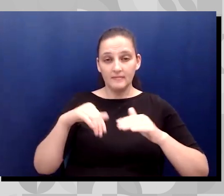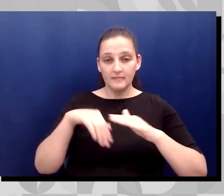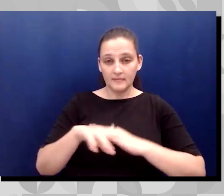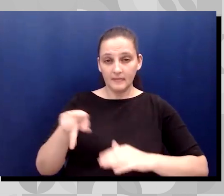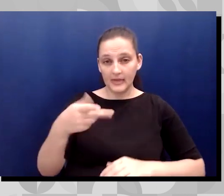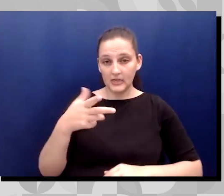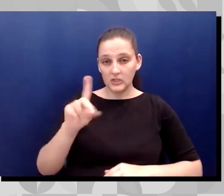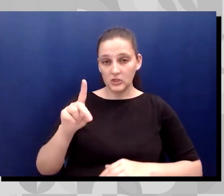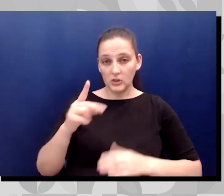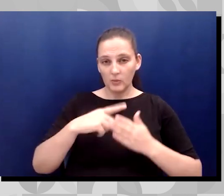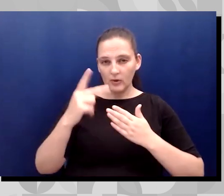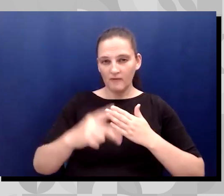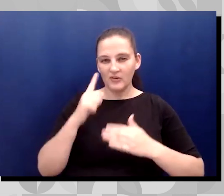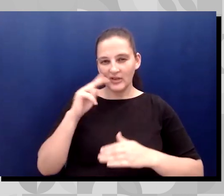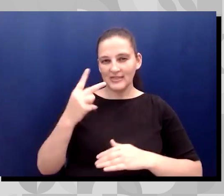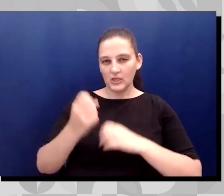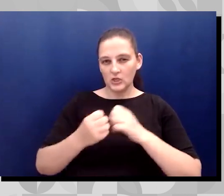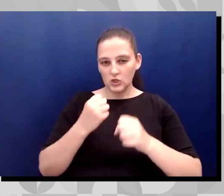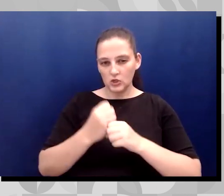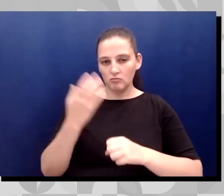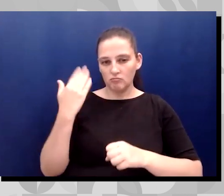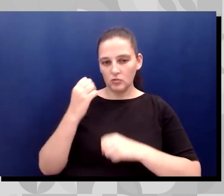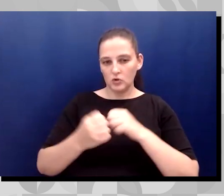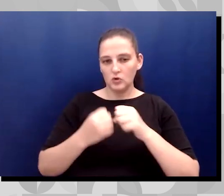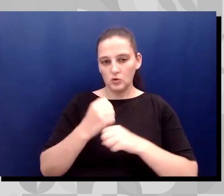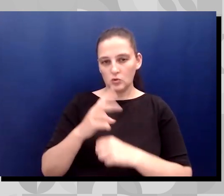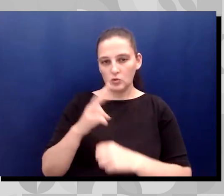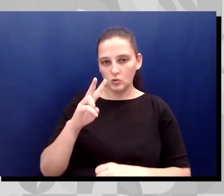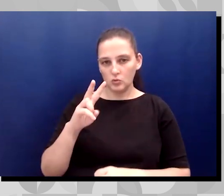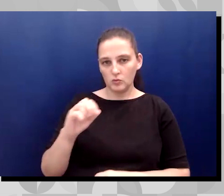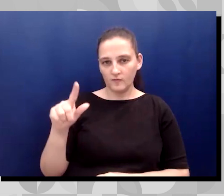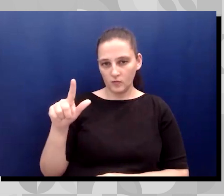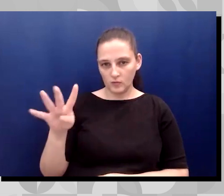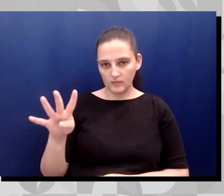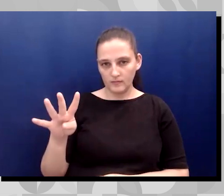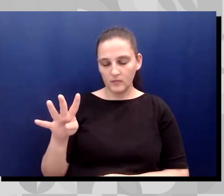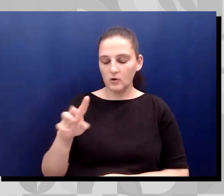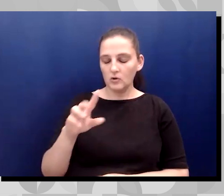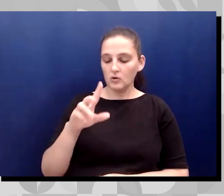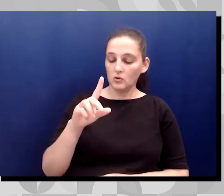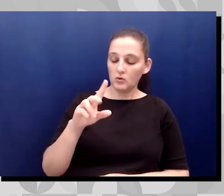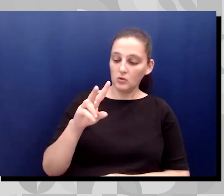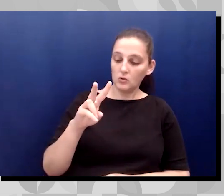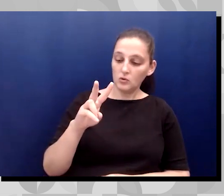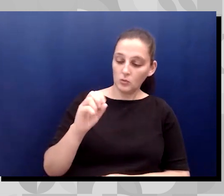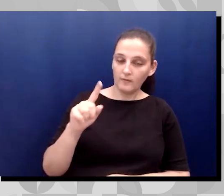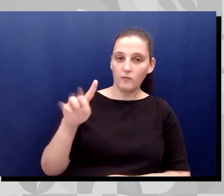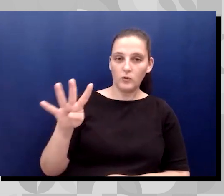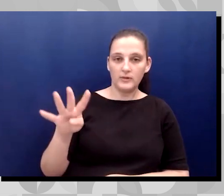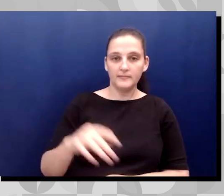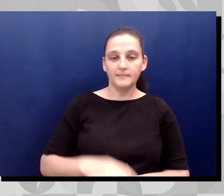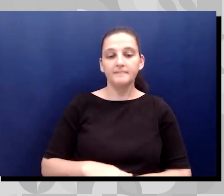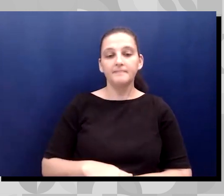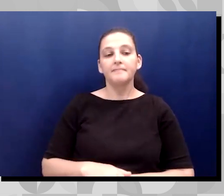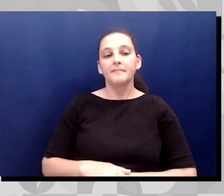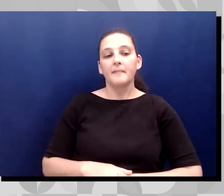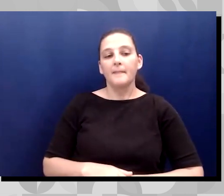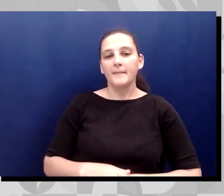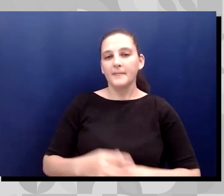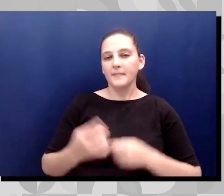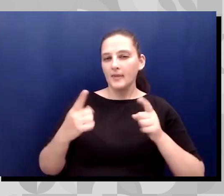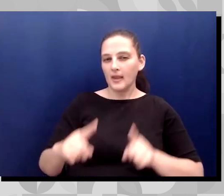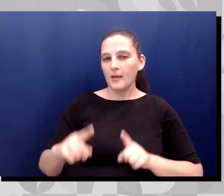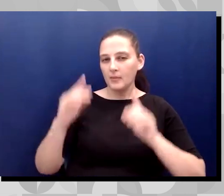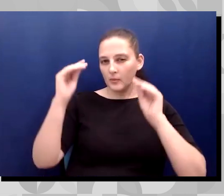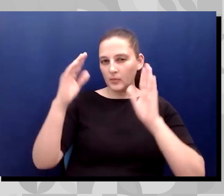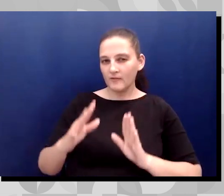in 2014, um, I was, uh, taken to the side by one of my professors at the end of class.